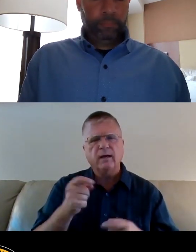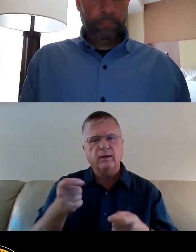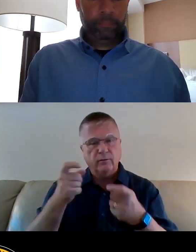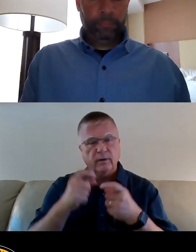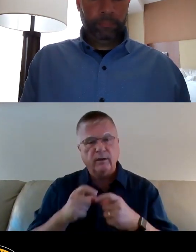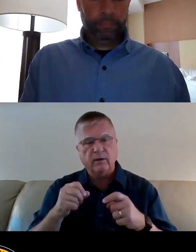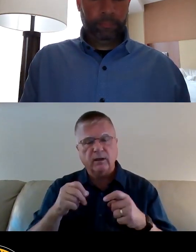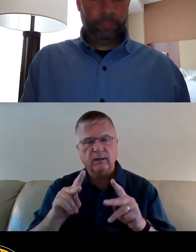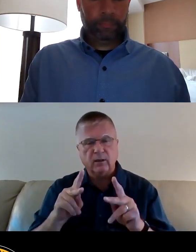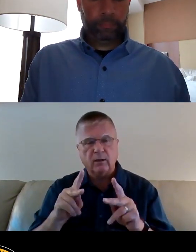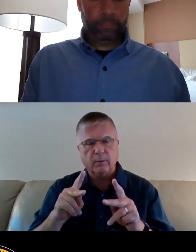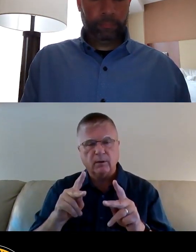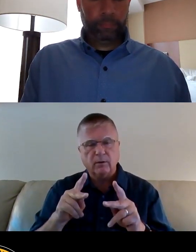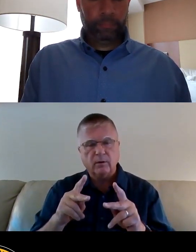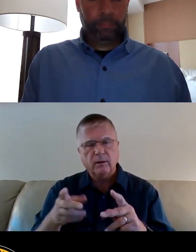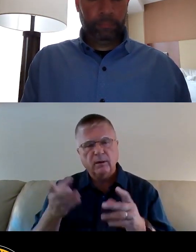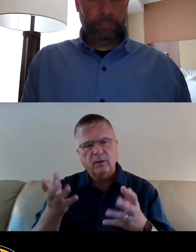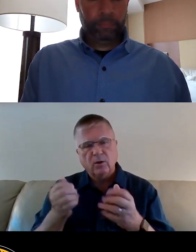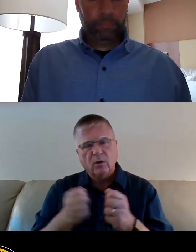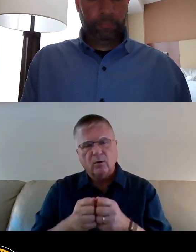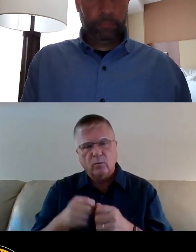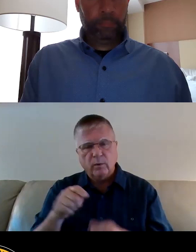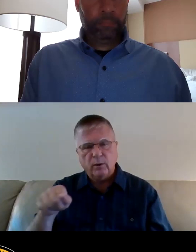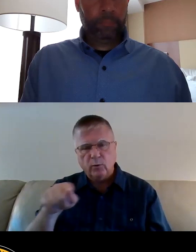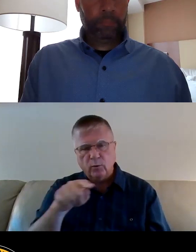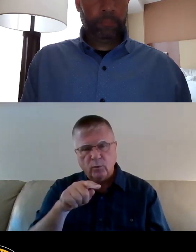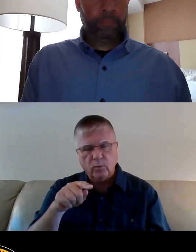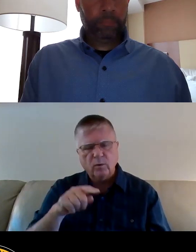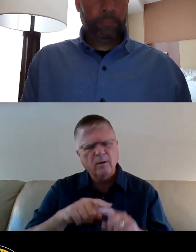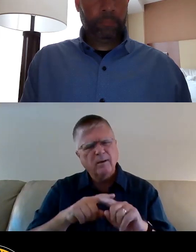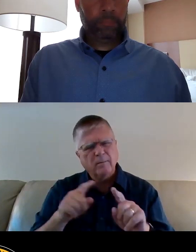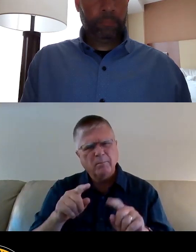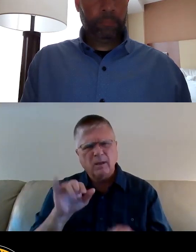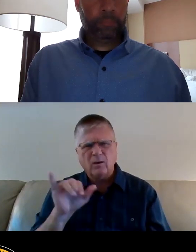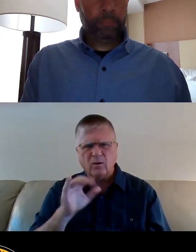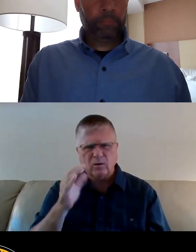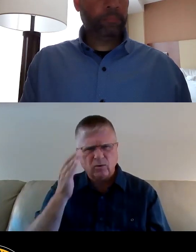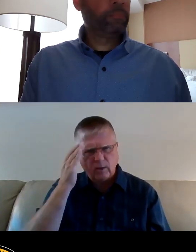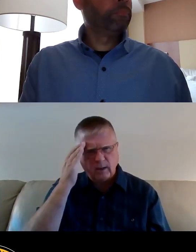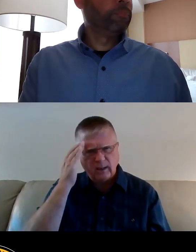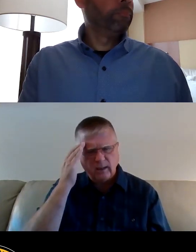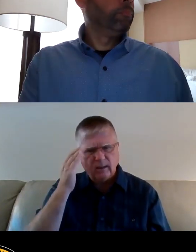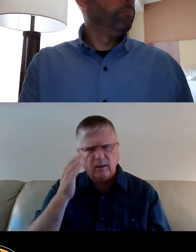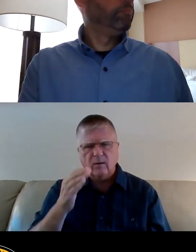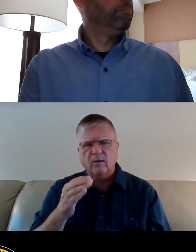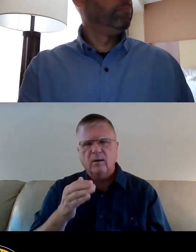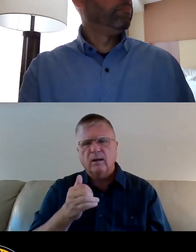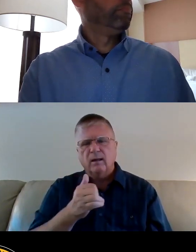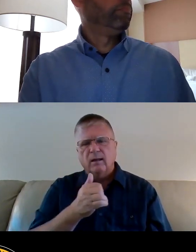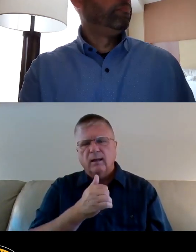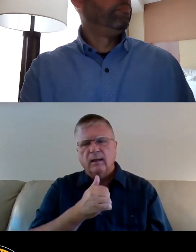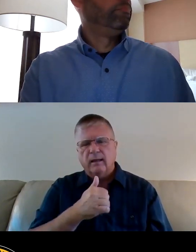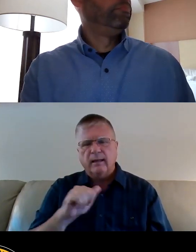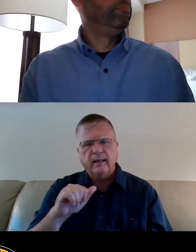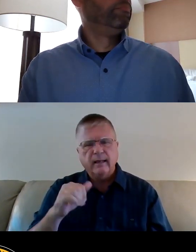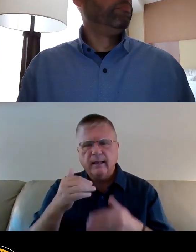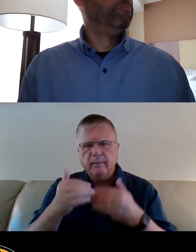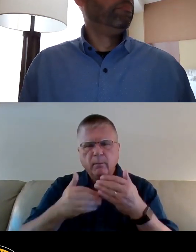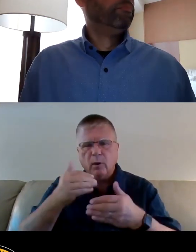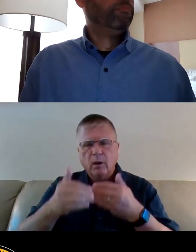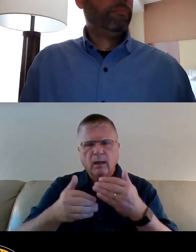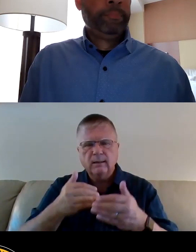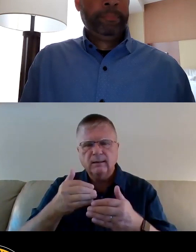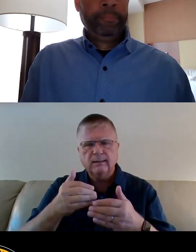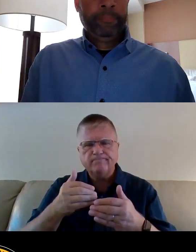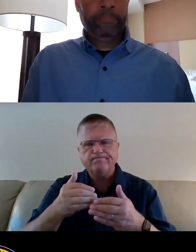opportunity to speak to you, but I also know that in this process, we